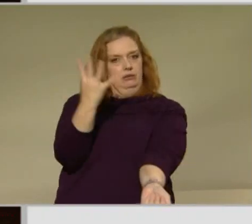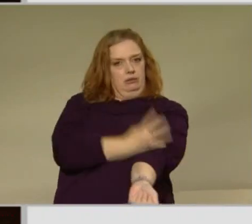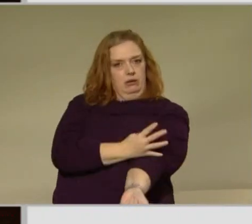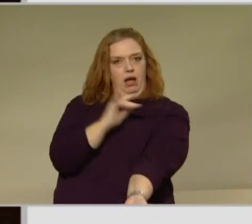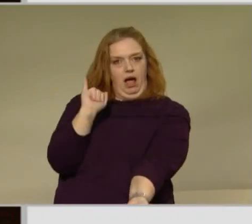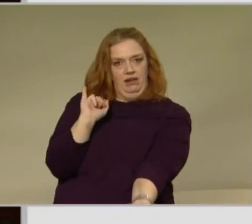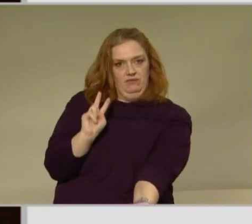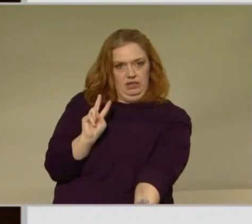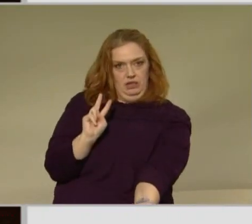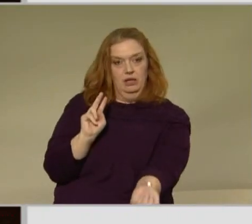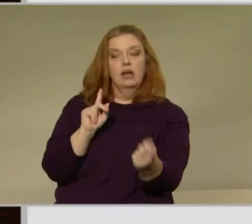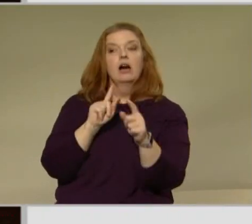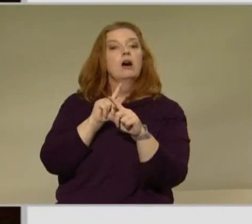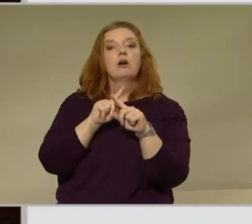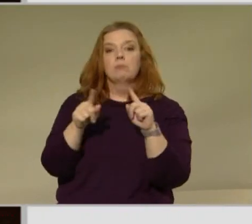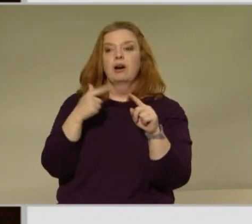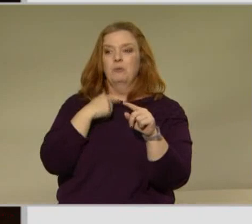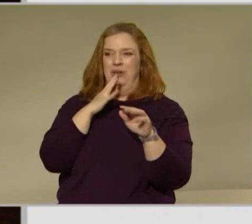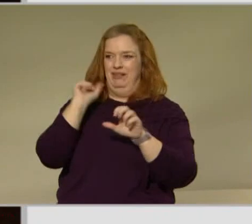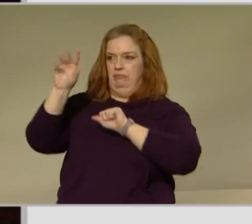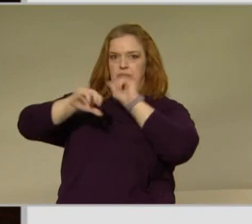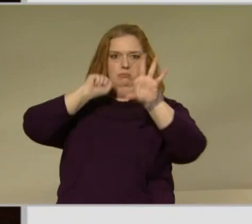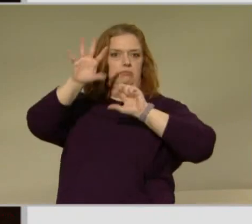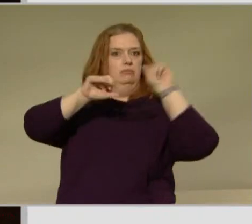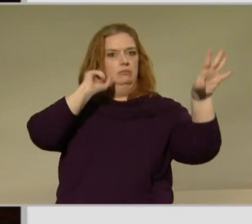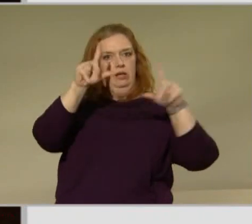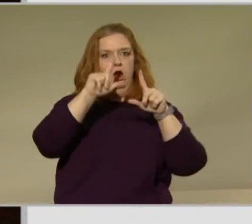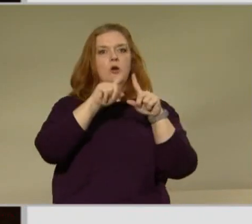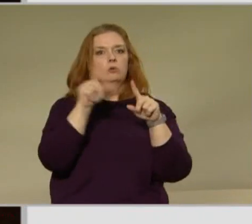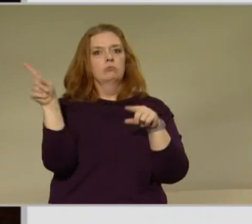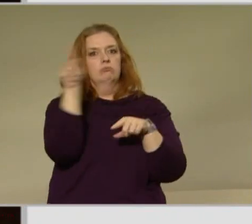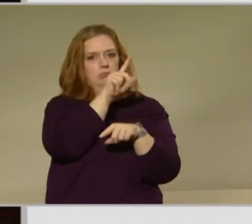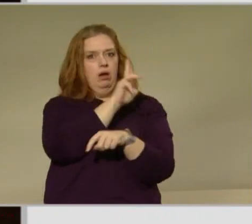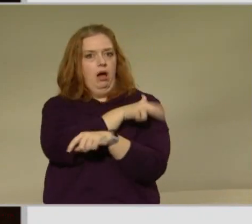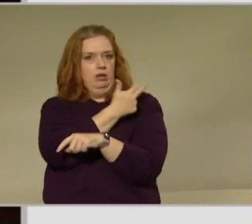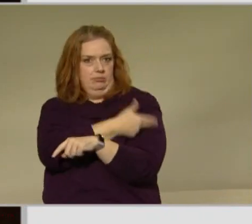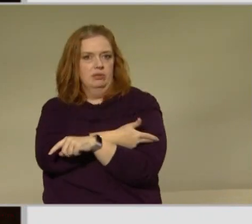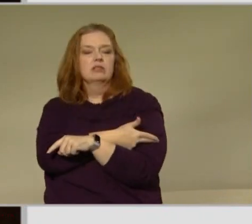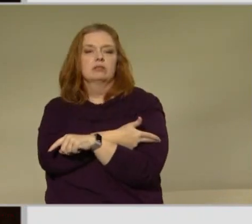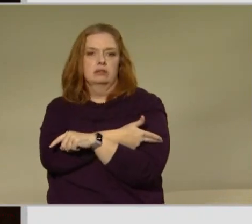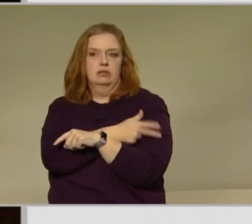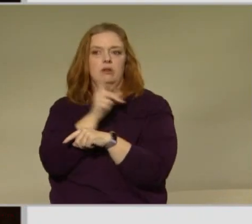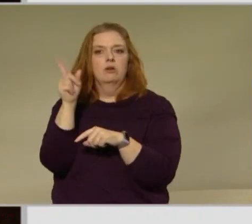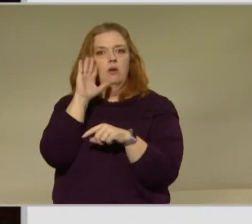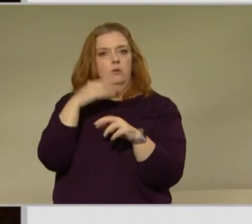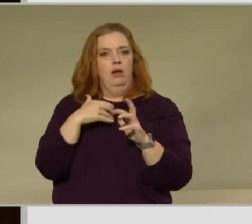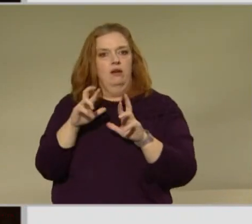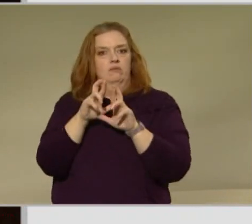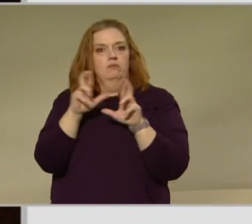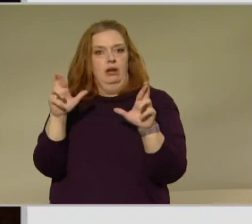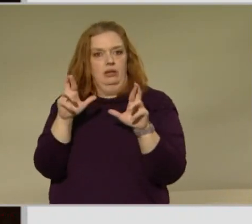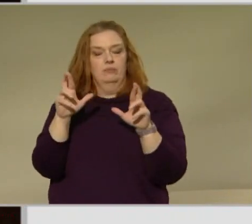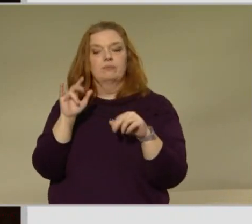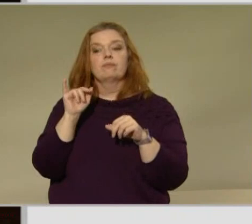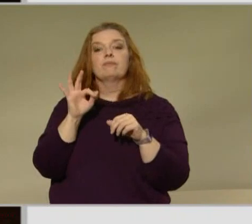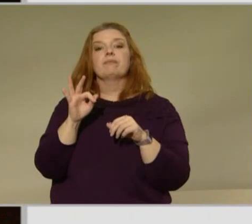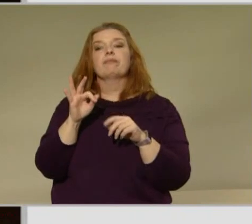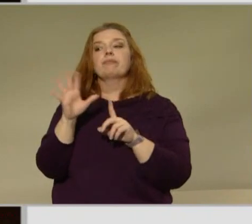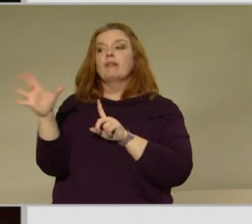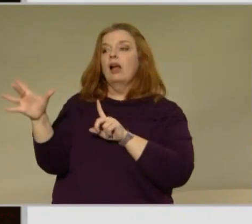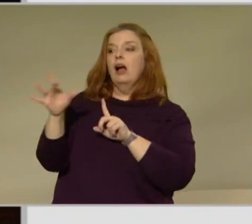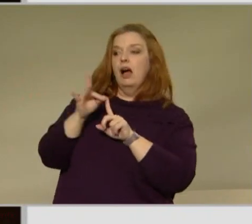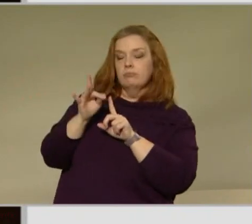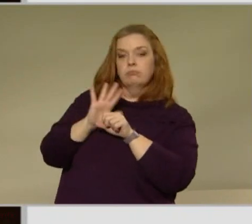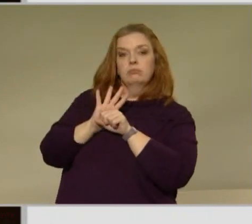those are being shipped to those hospitals that have requested it and your should patients as they develop COVID their